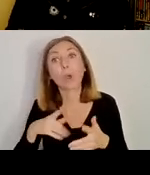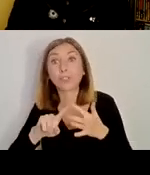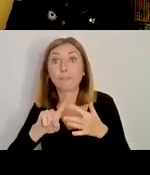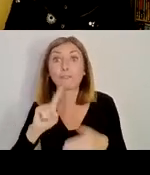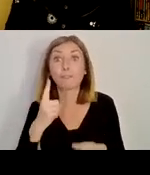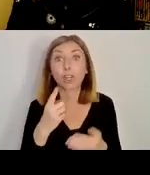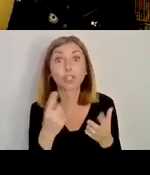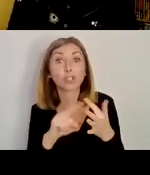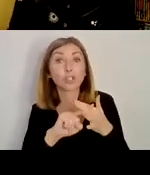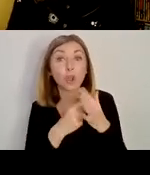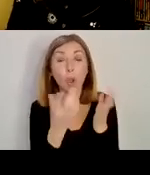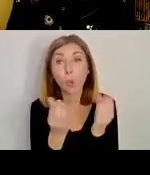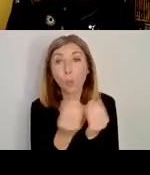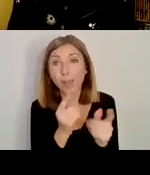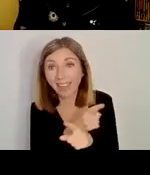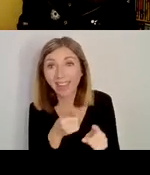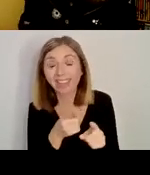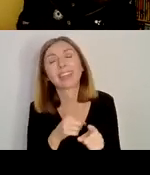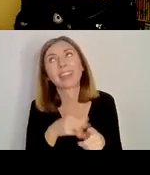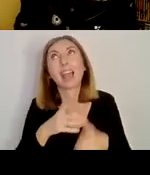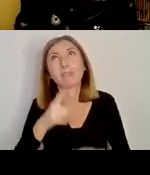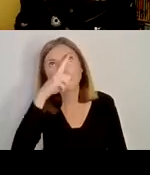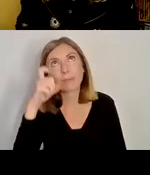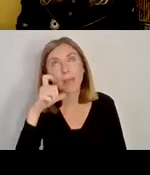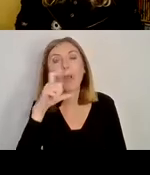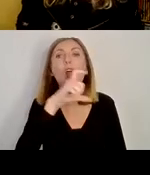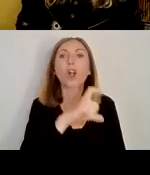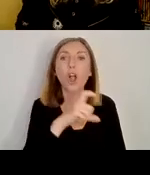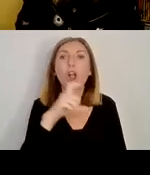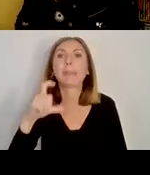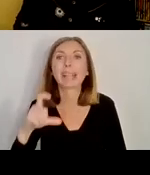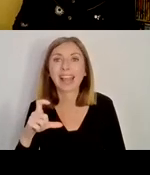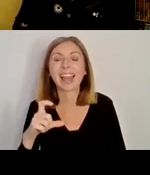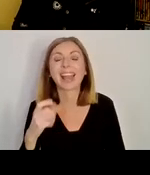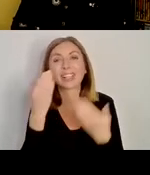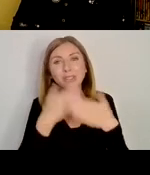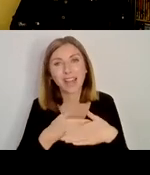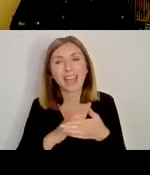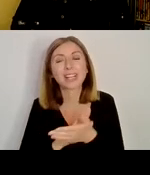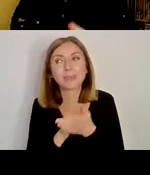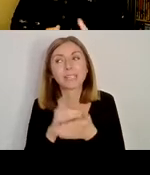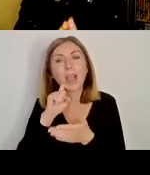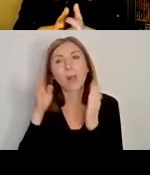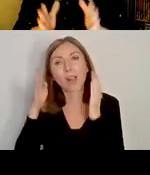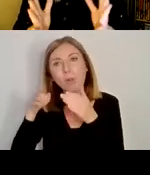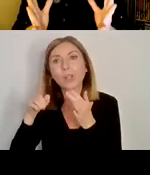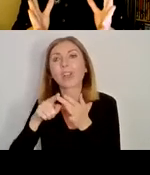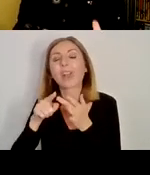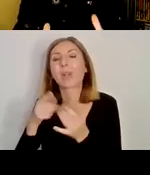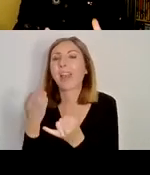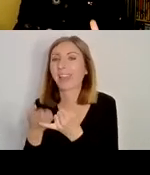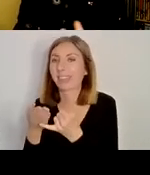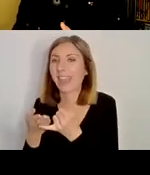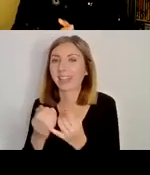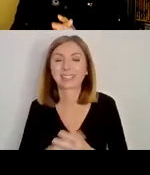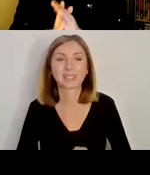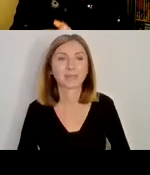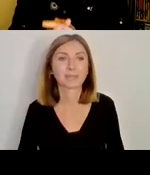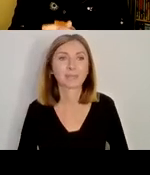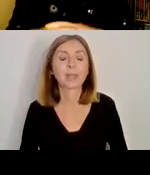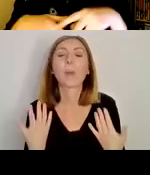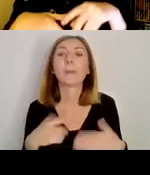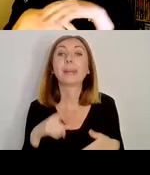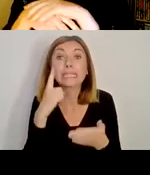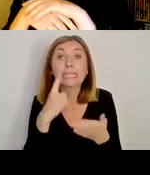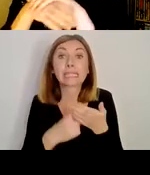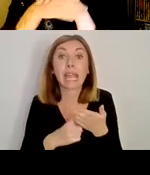webinar in honour of Colum Killa, I will come back to him at the end. Okay, so this is what I've decided to